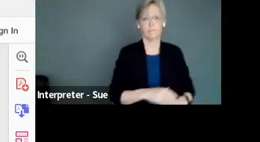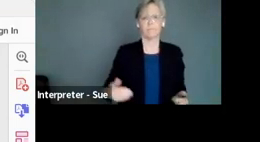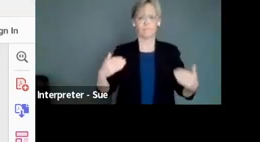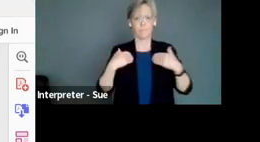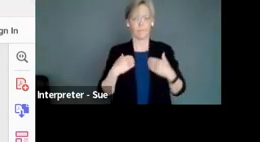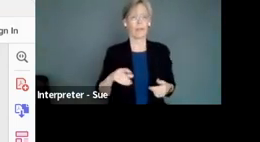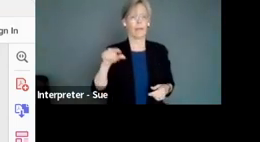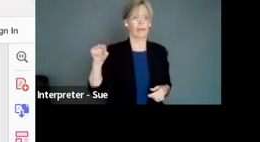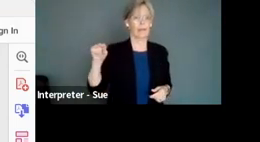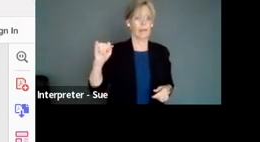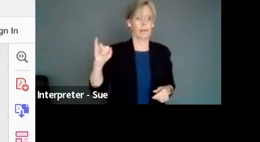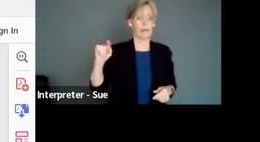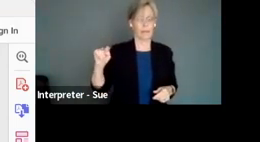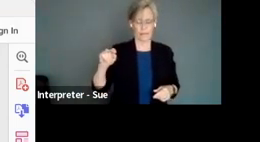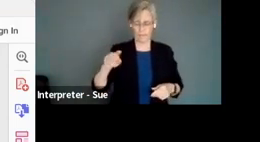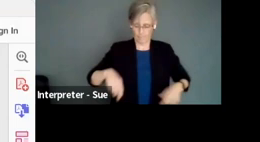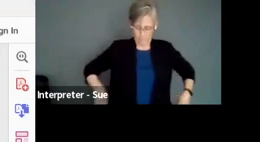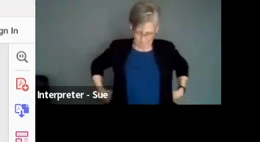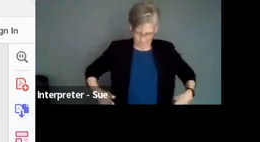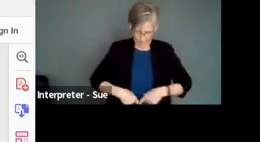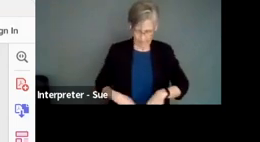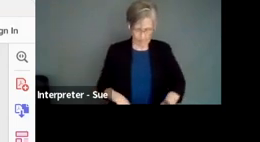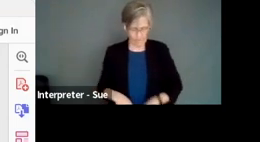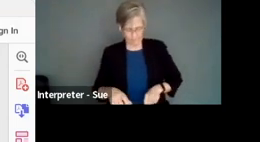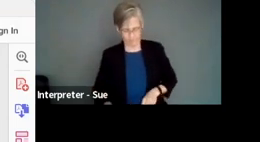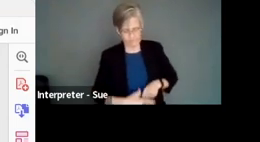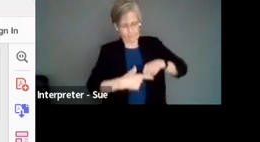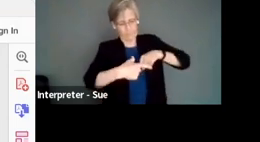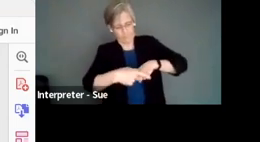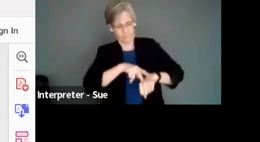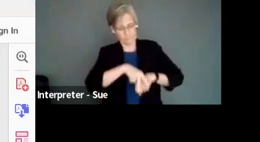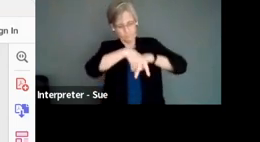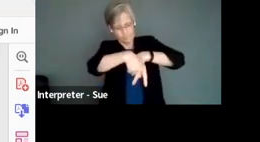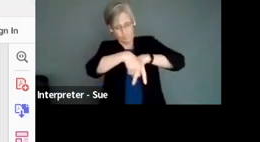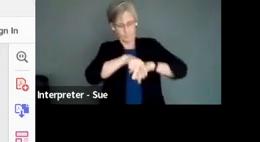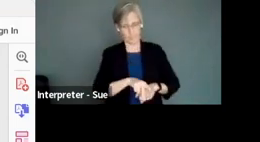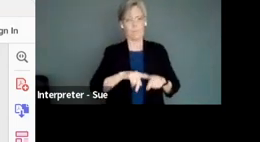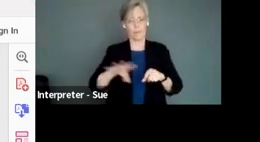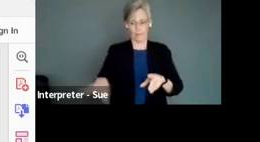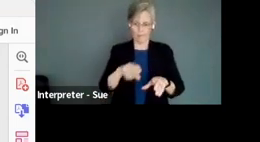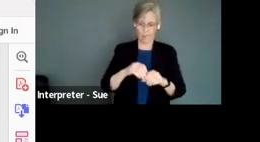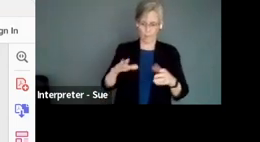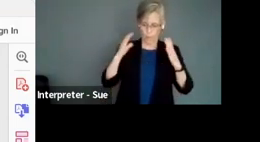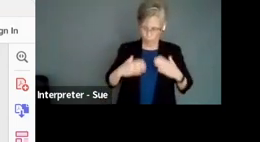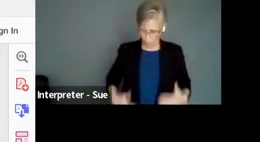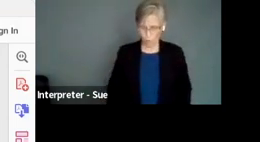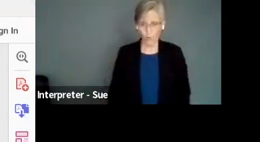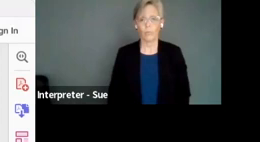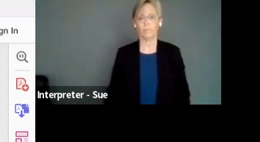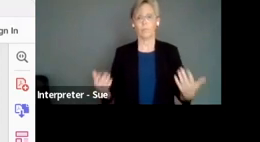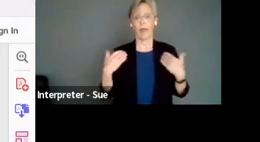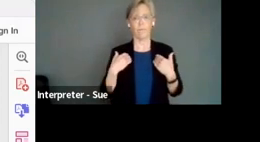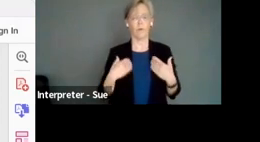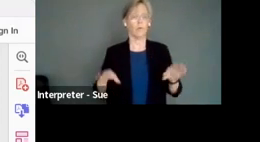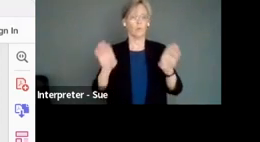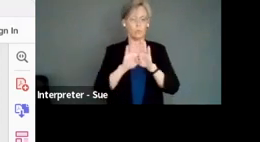to stand upright, they have different types of things that have to get integrated into your costumes. There's door stops. So even though